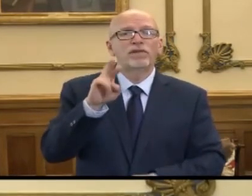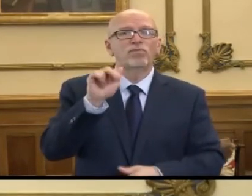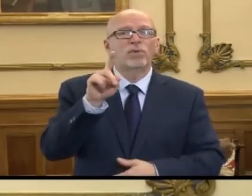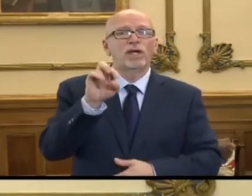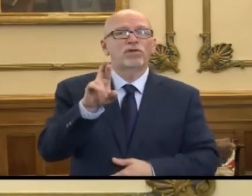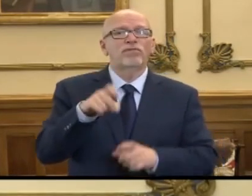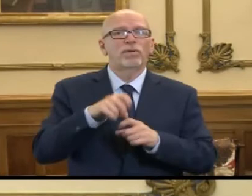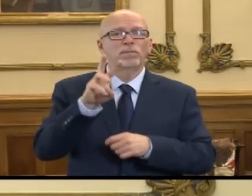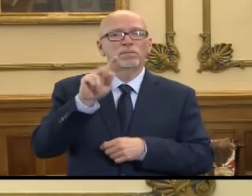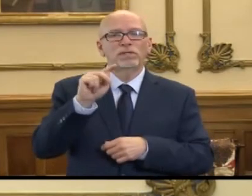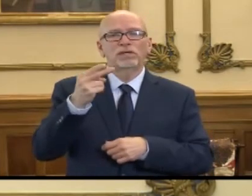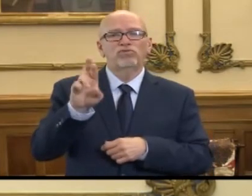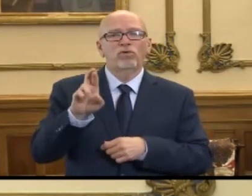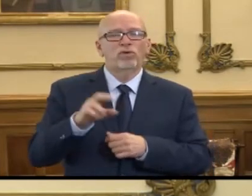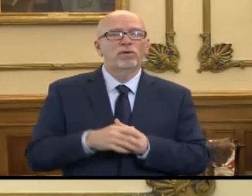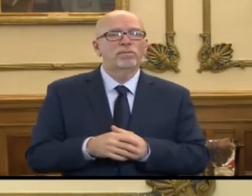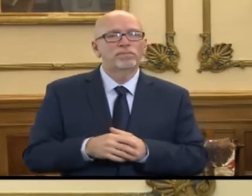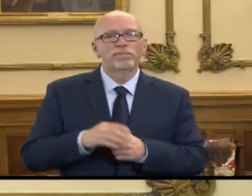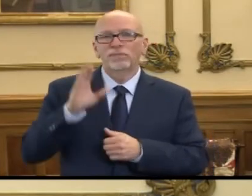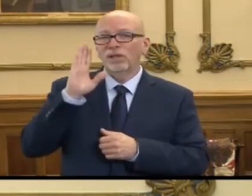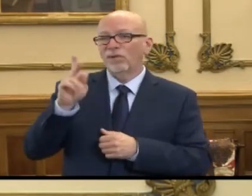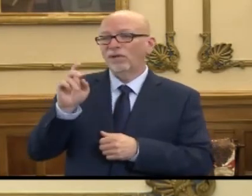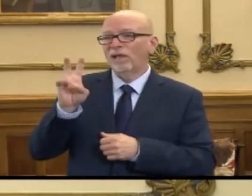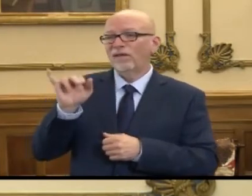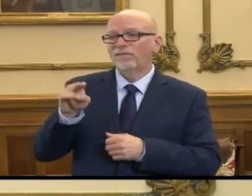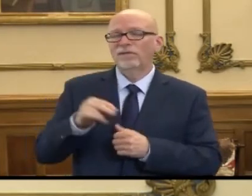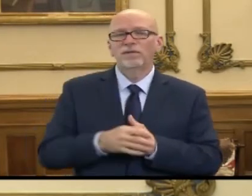WTHR. Good afternoon, Kevin.